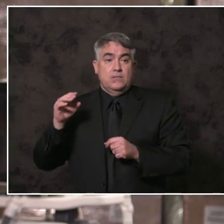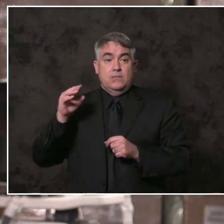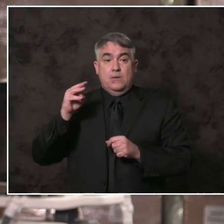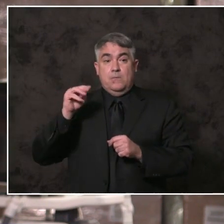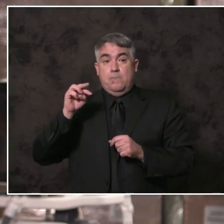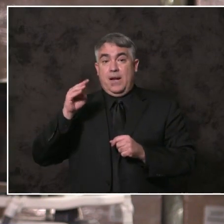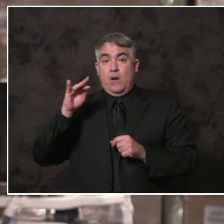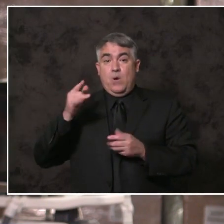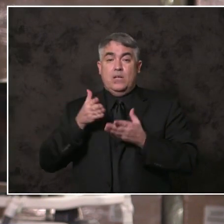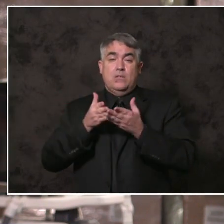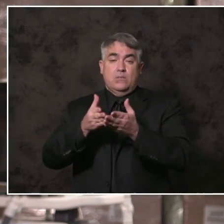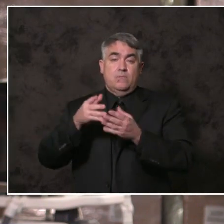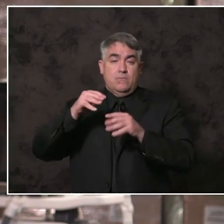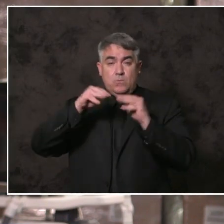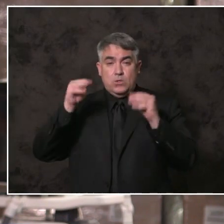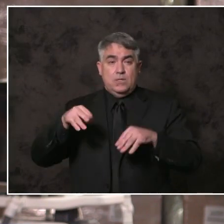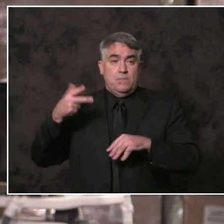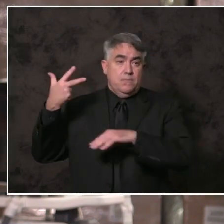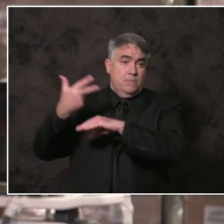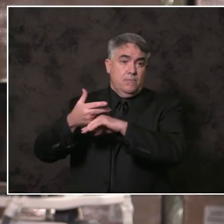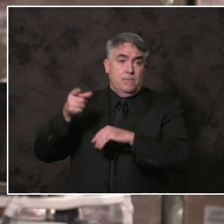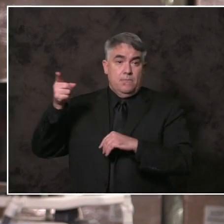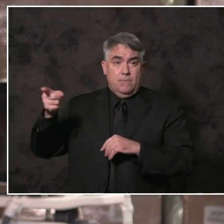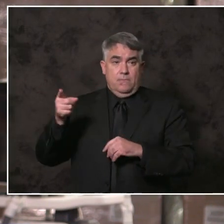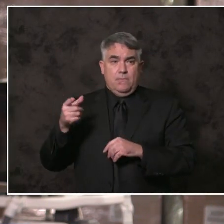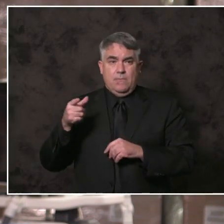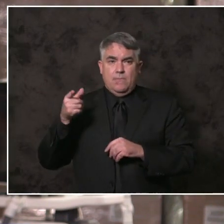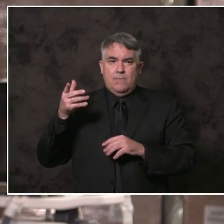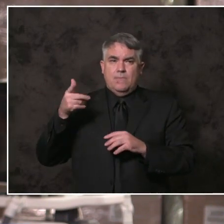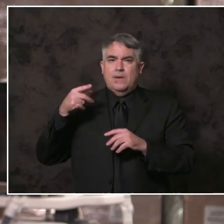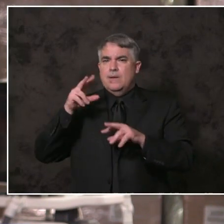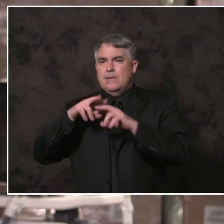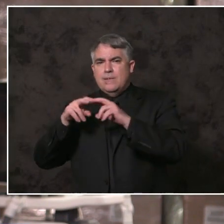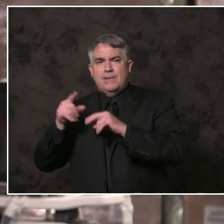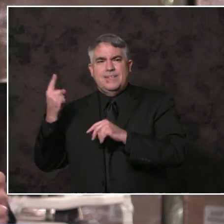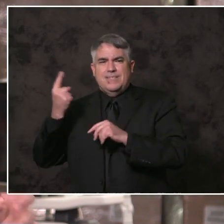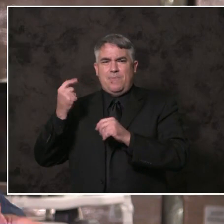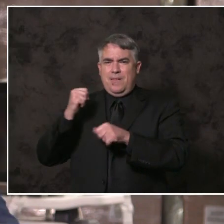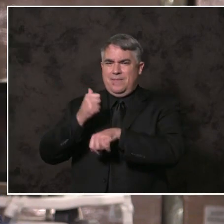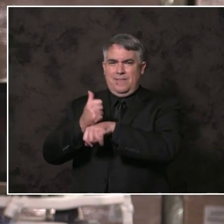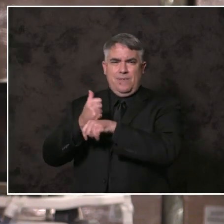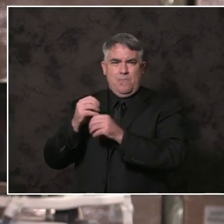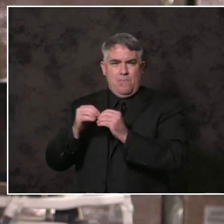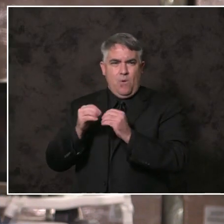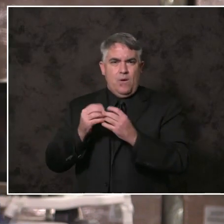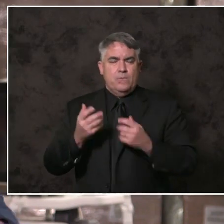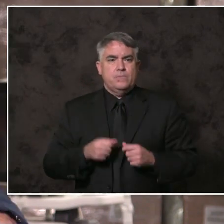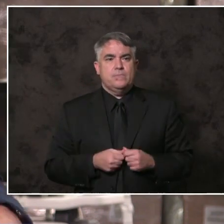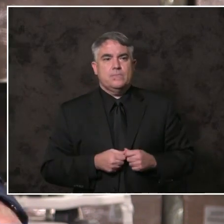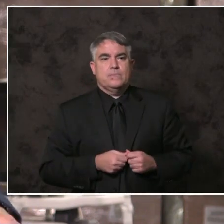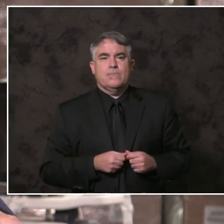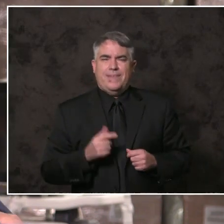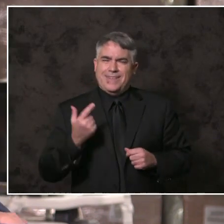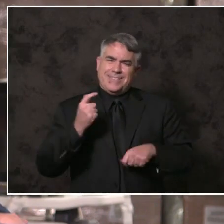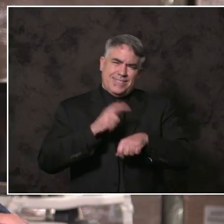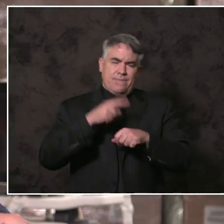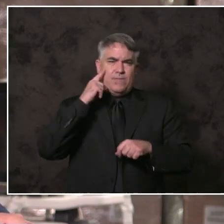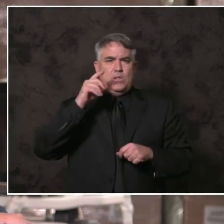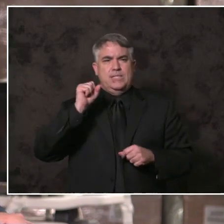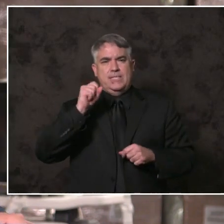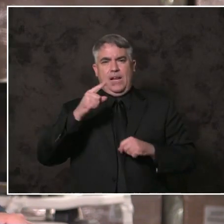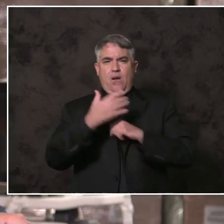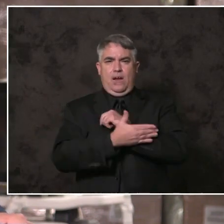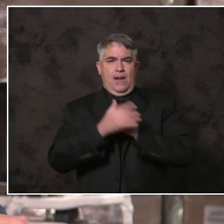terminal, and so much more. It's also time our county government fully engage